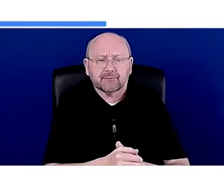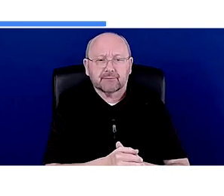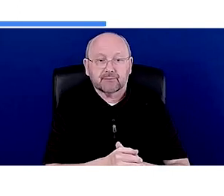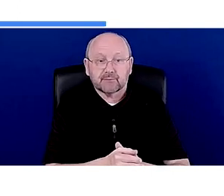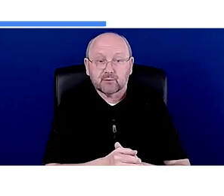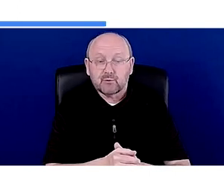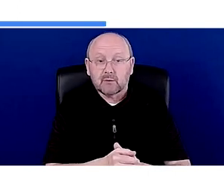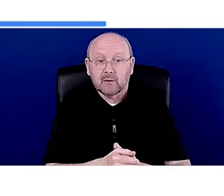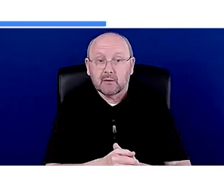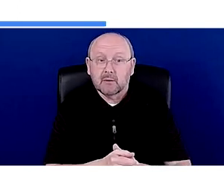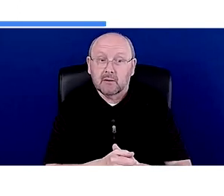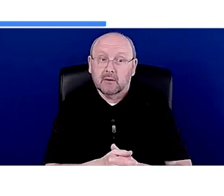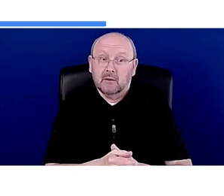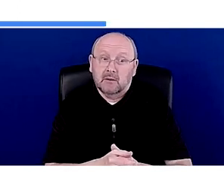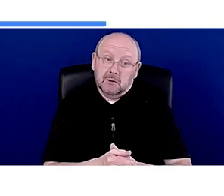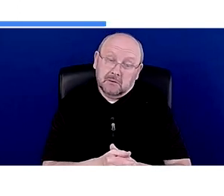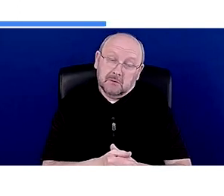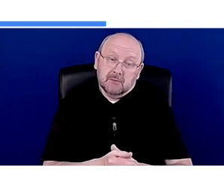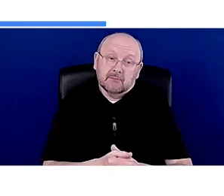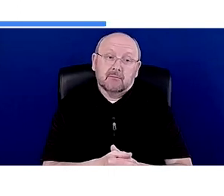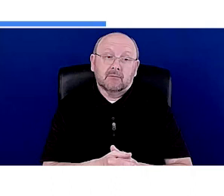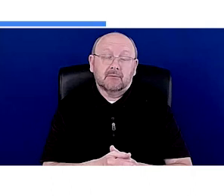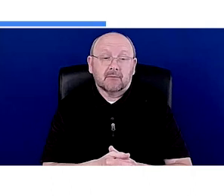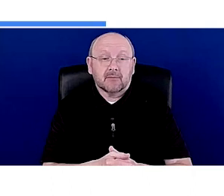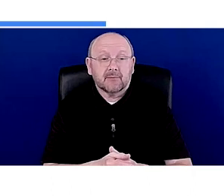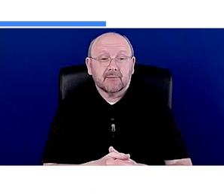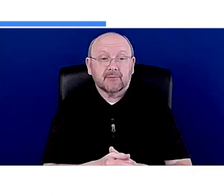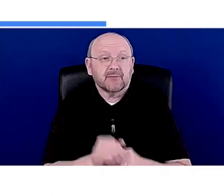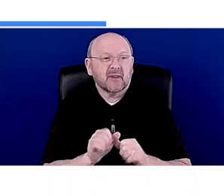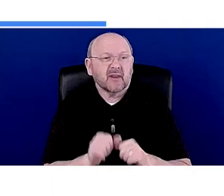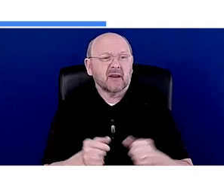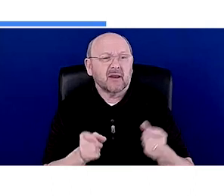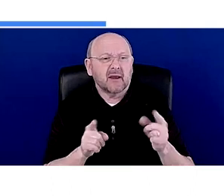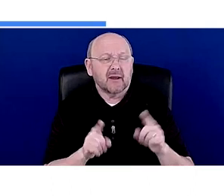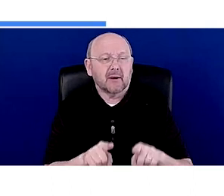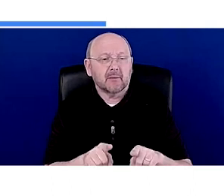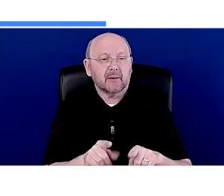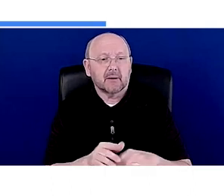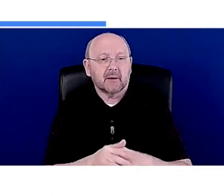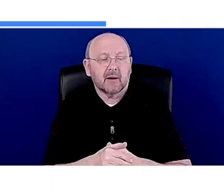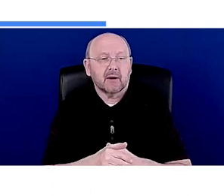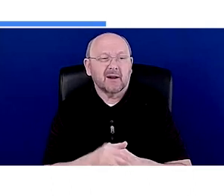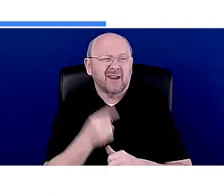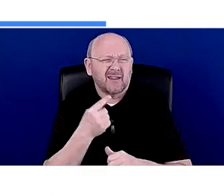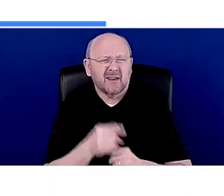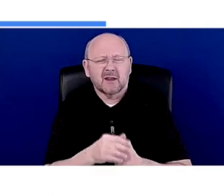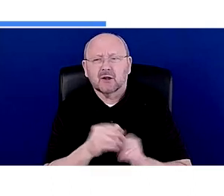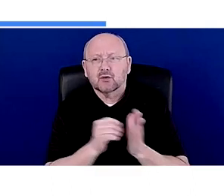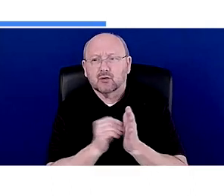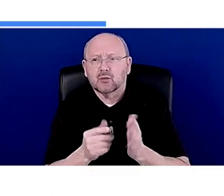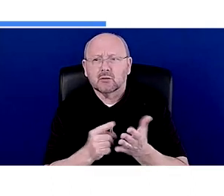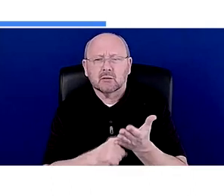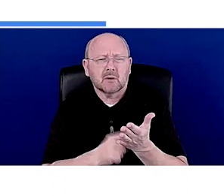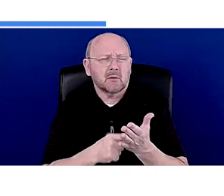they probably think that I'm not, I'm probably not going to get an A or maybe a B,